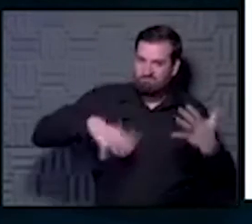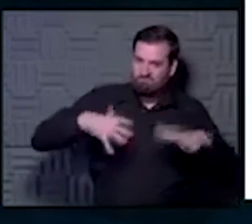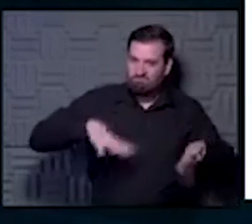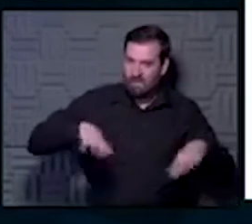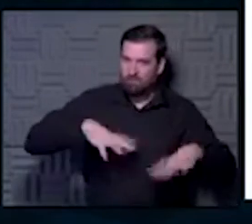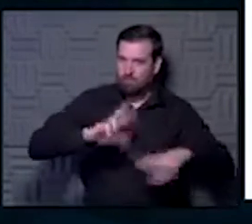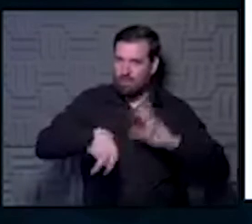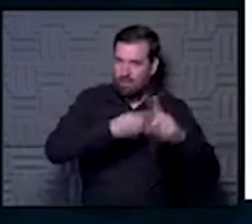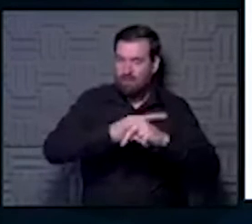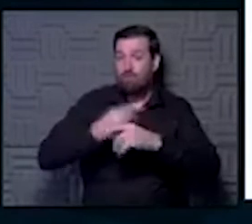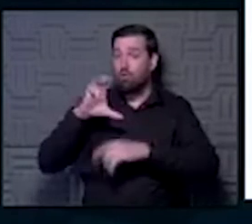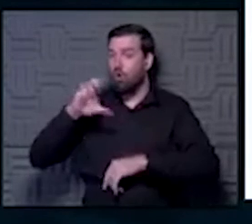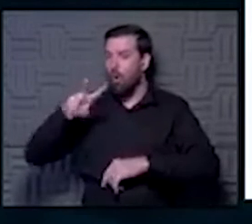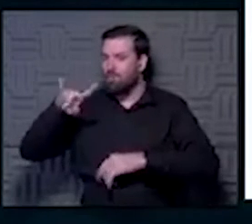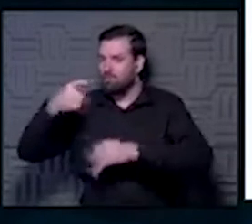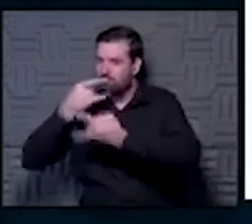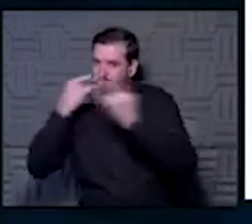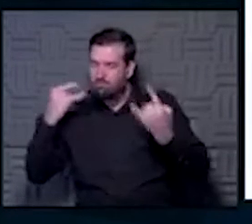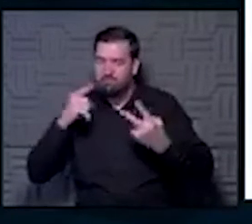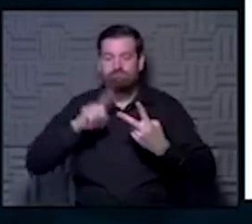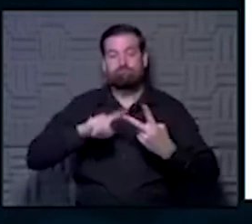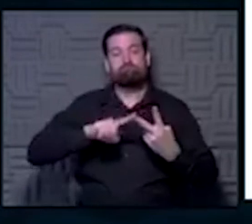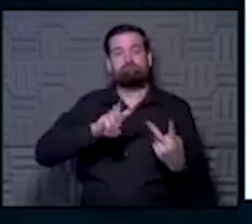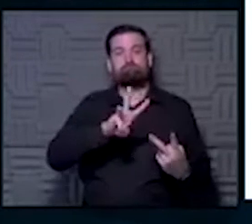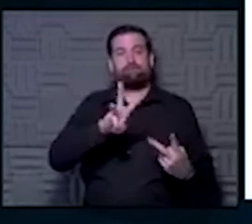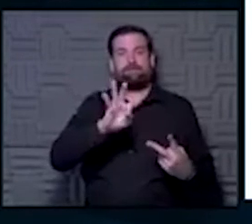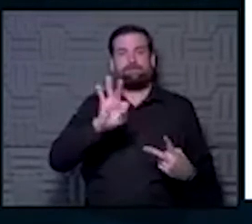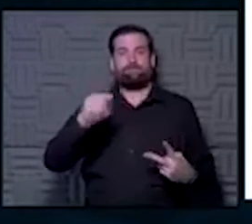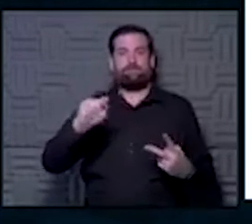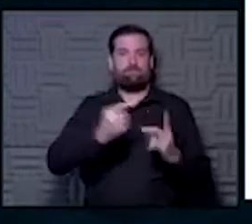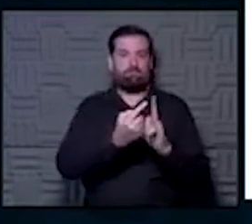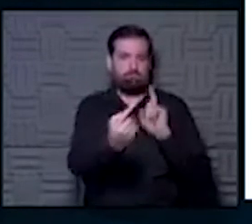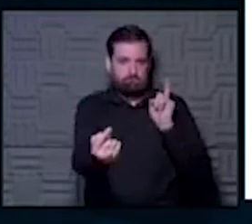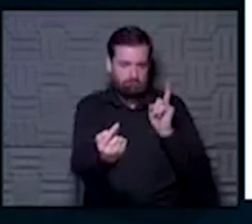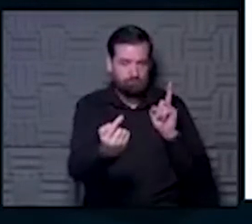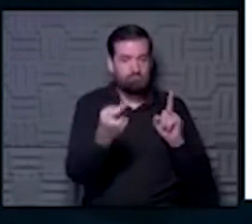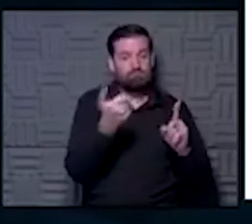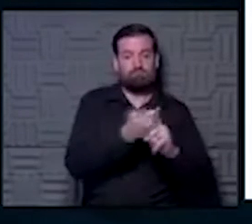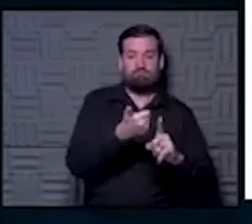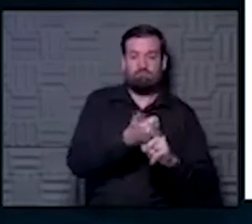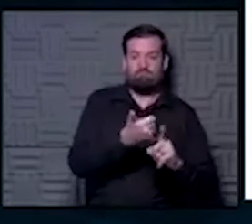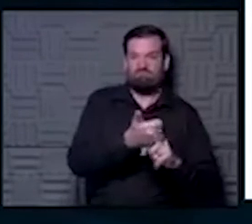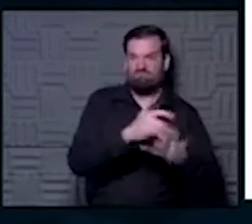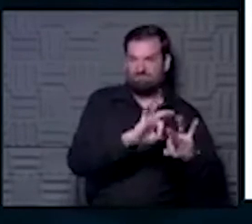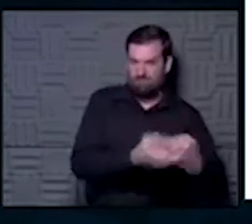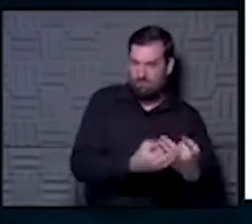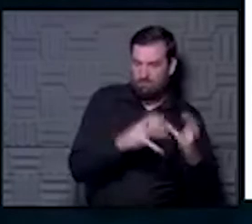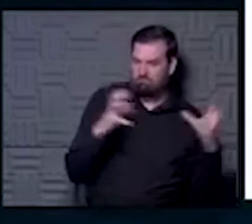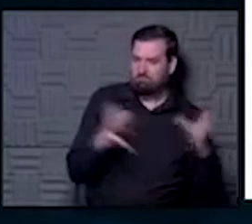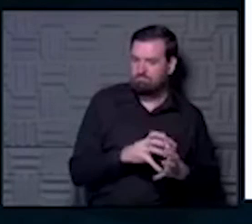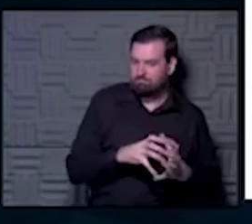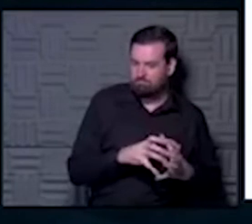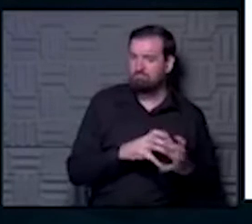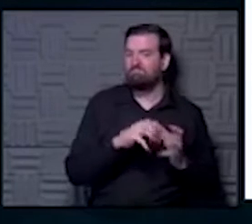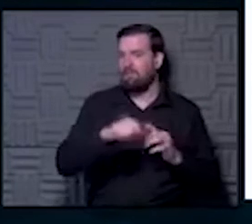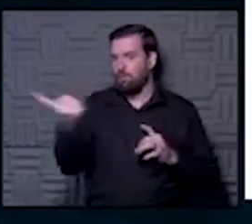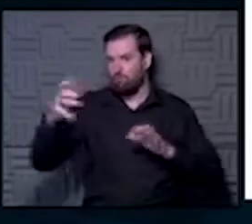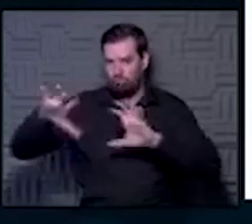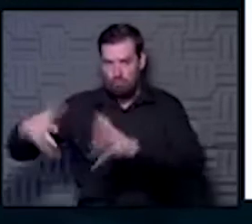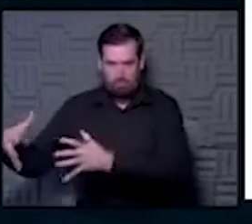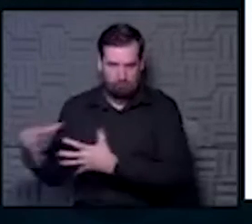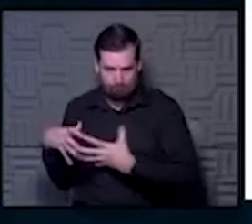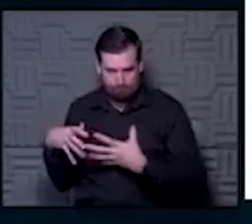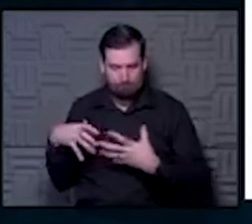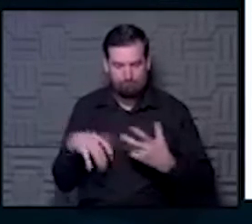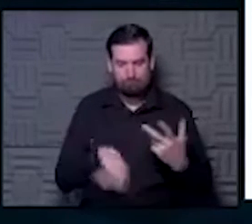keeping that six feet of distance between your family or people in your household and other people who are out trick or